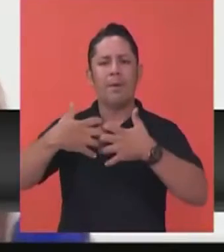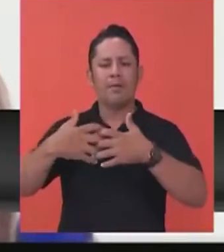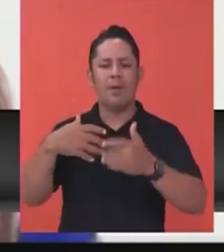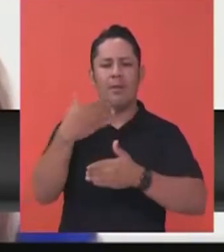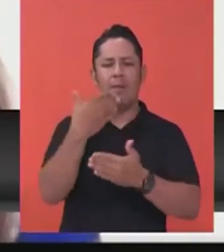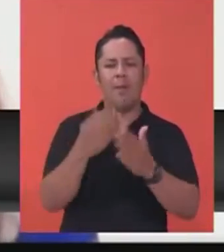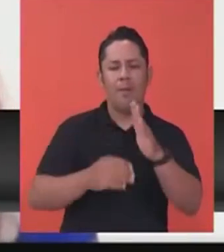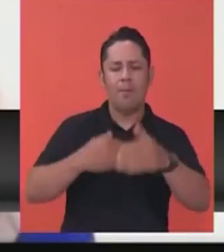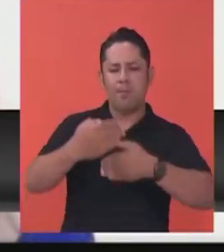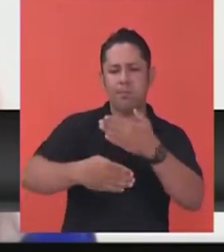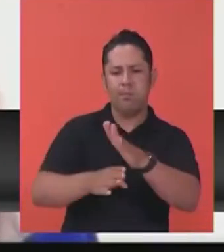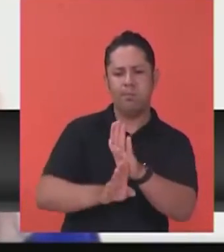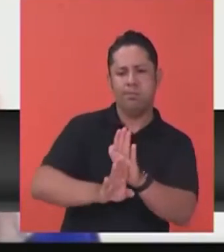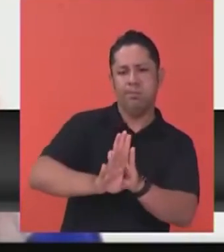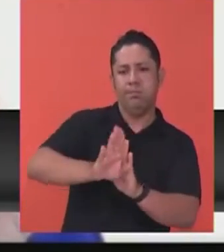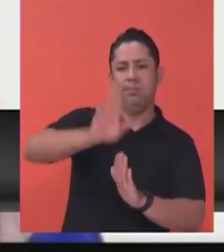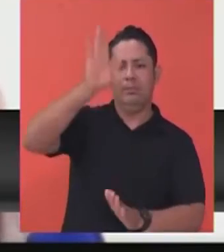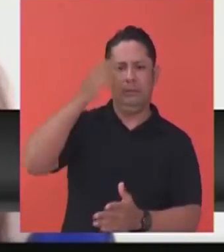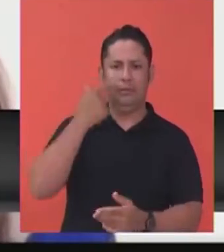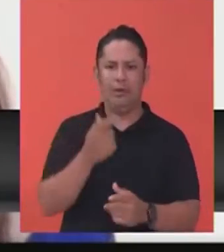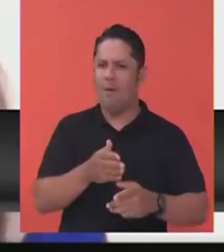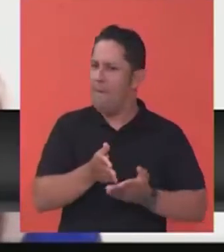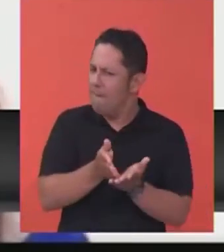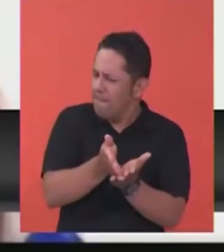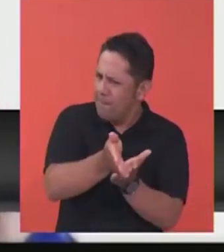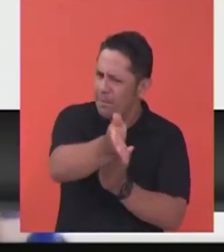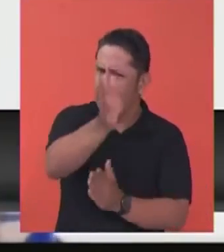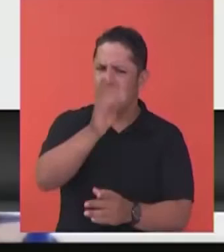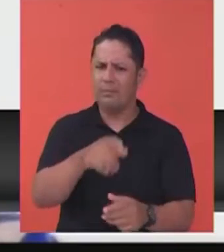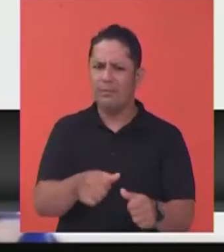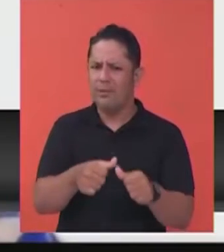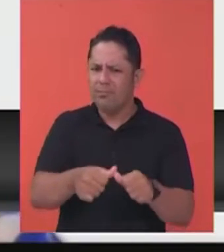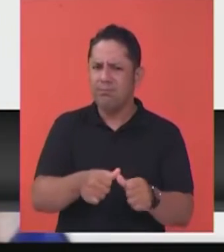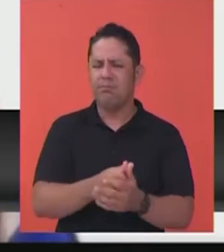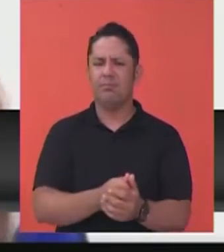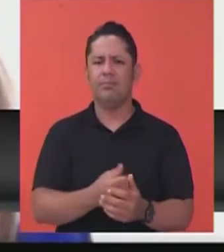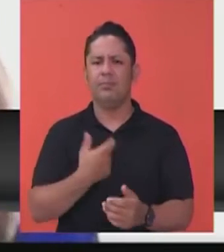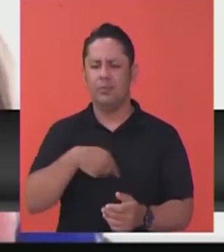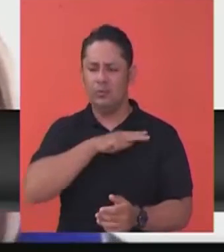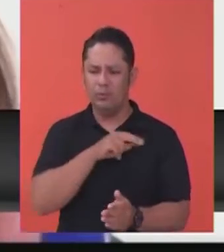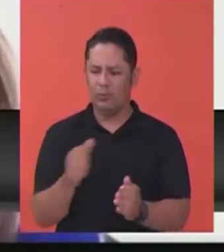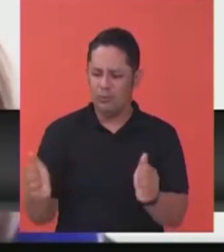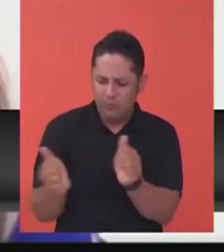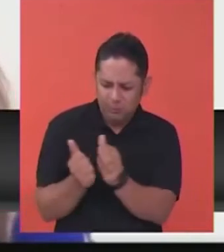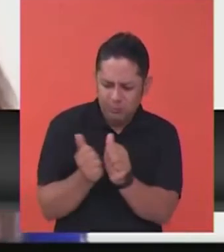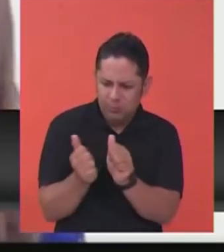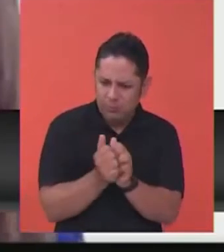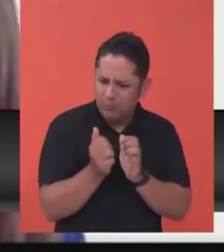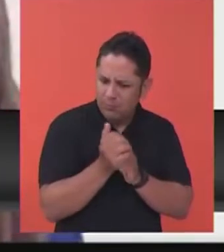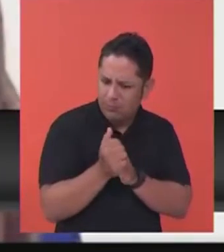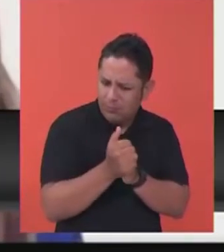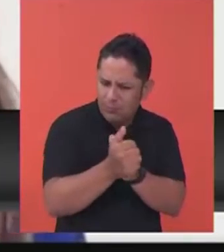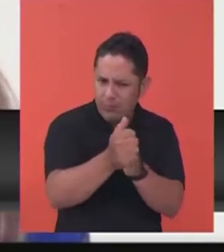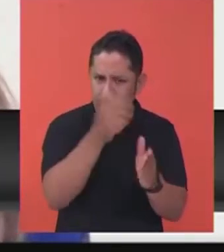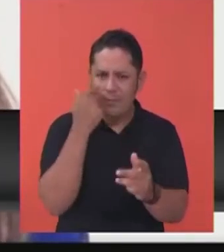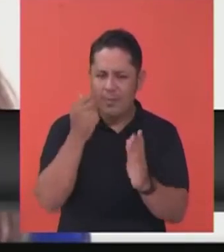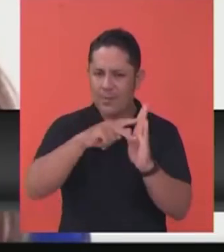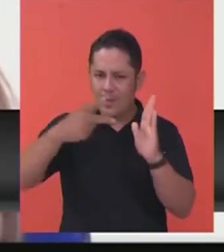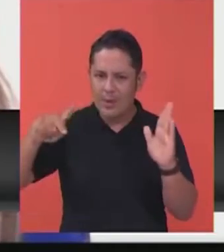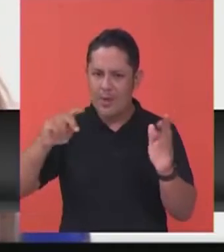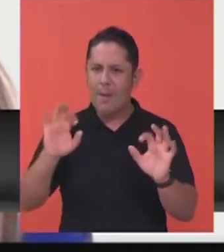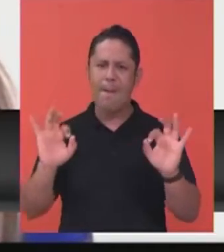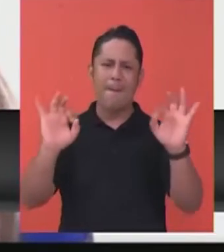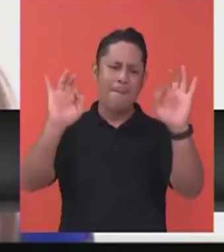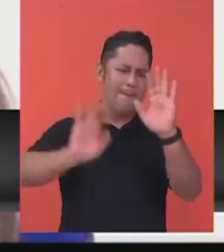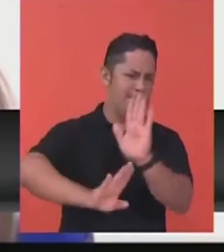want to grow and evolve in a sustainable way will do this through 100% virtual accompaniment for the first time on a high